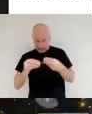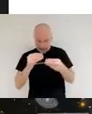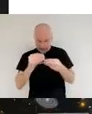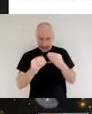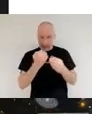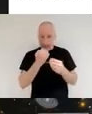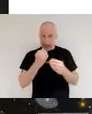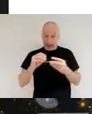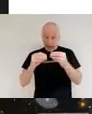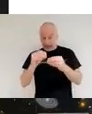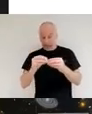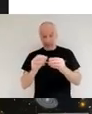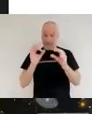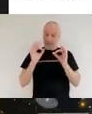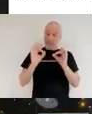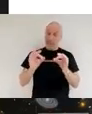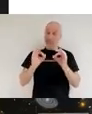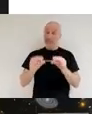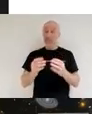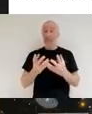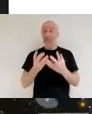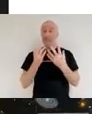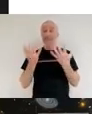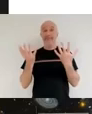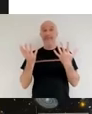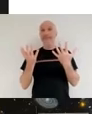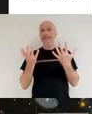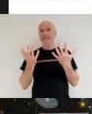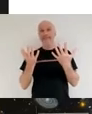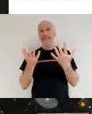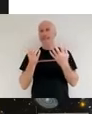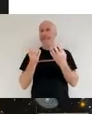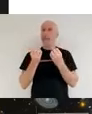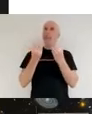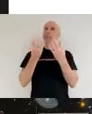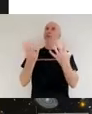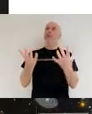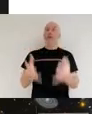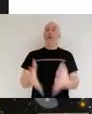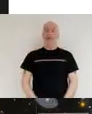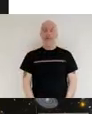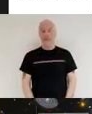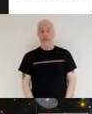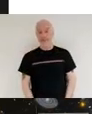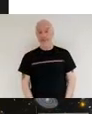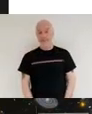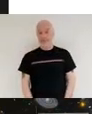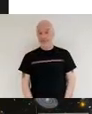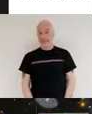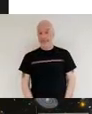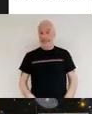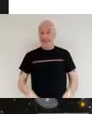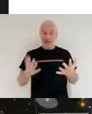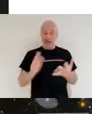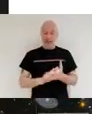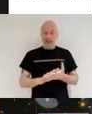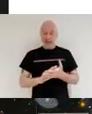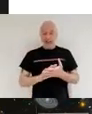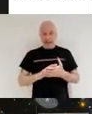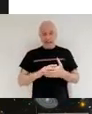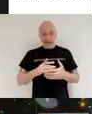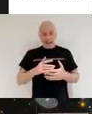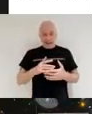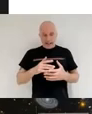correction it's just been beautiful and it's a classic space industry tale of tenacity patience and